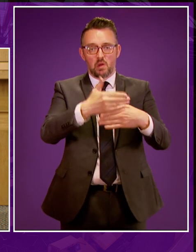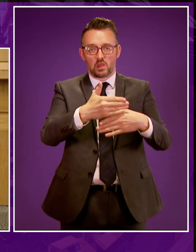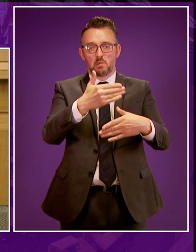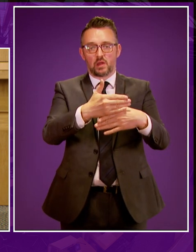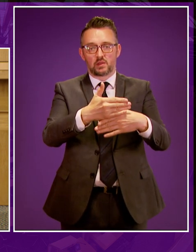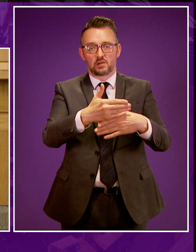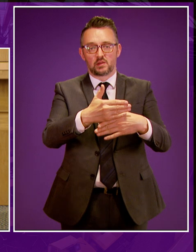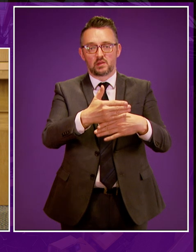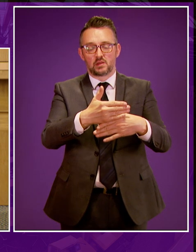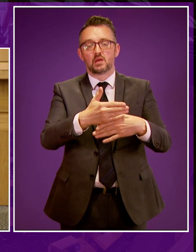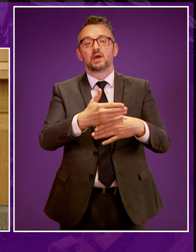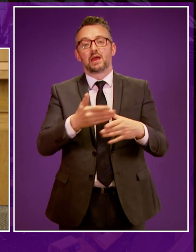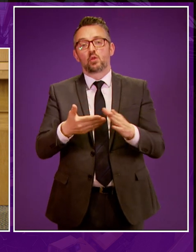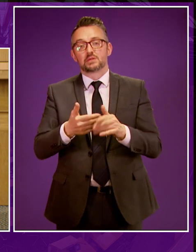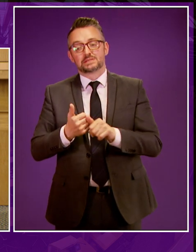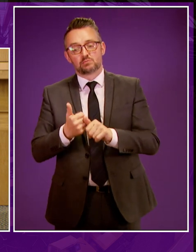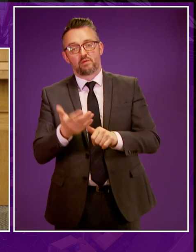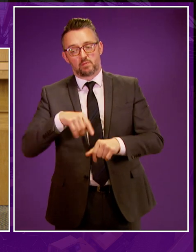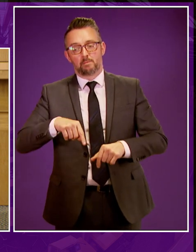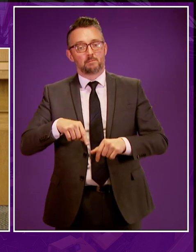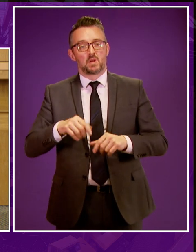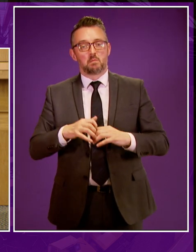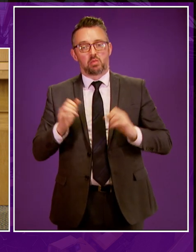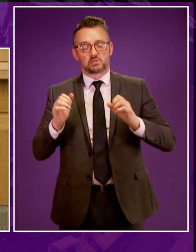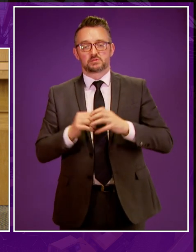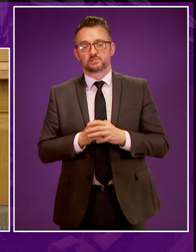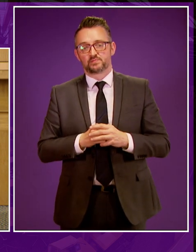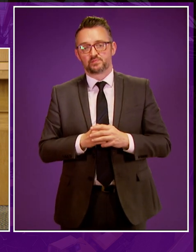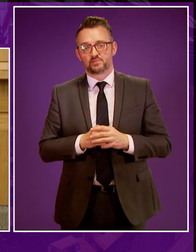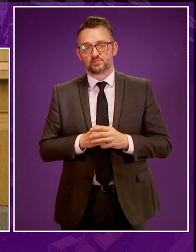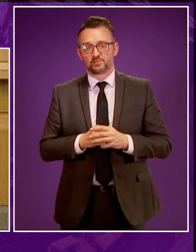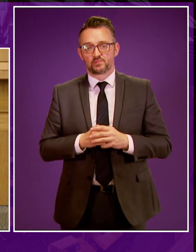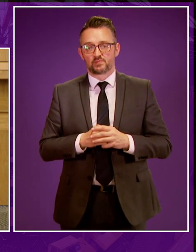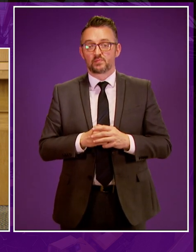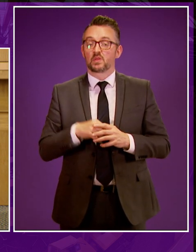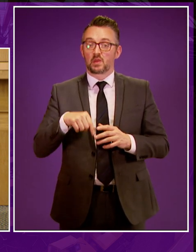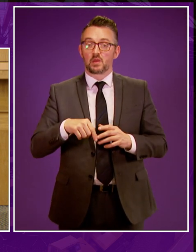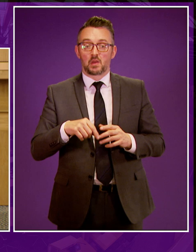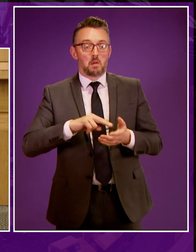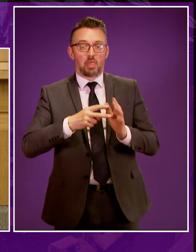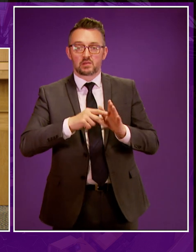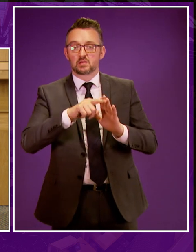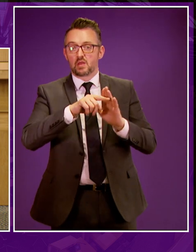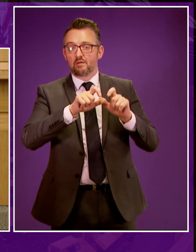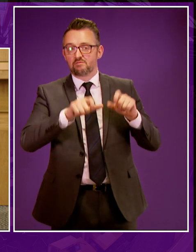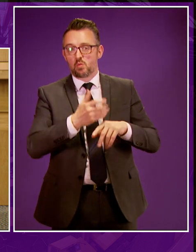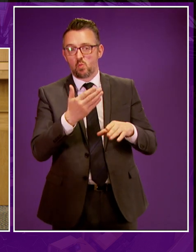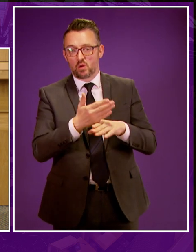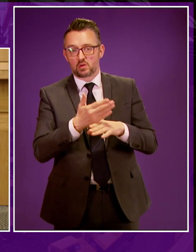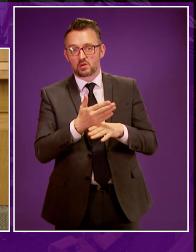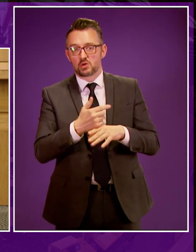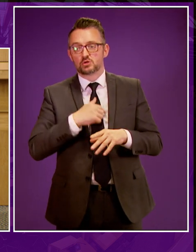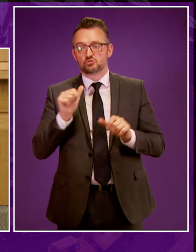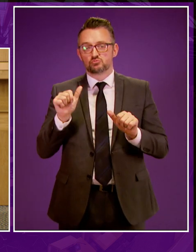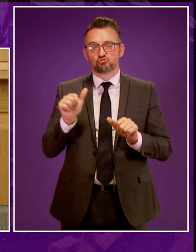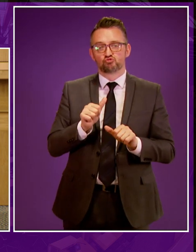including securing the support from this parliament. Inclusion of the policy in the planning framework, I believe, would provide additional reassurance